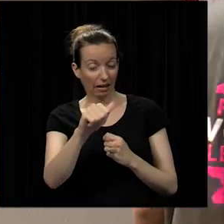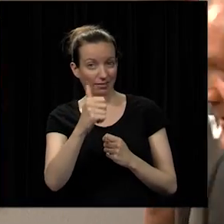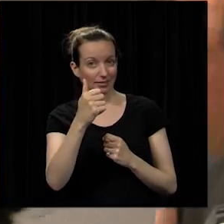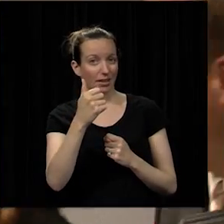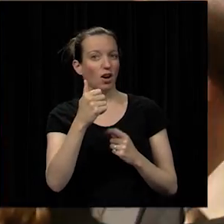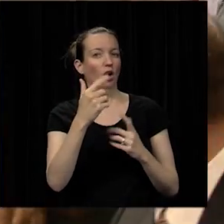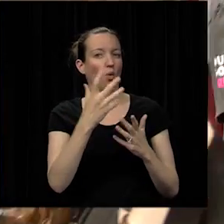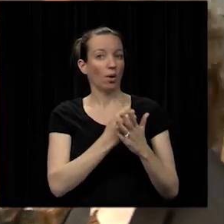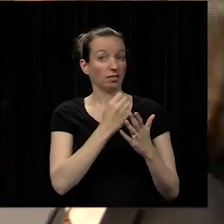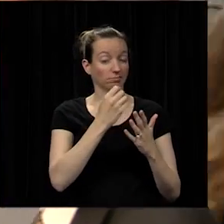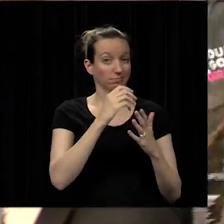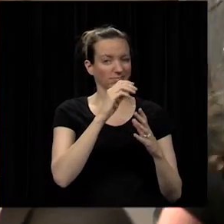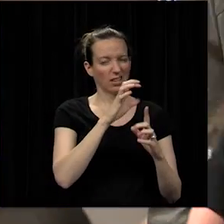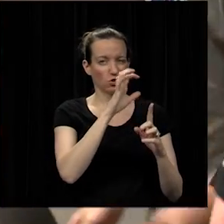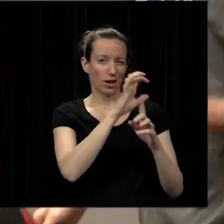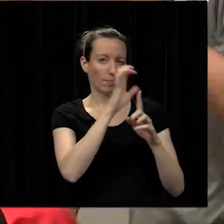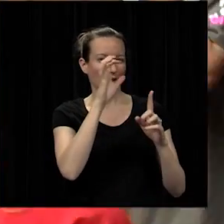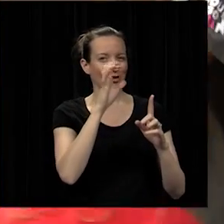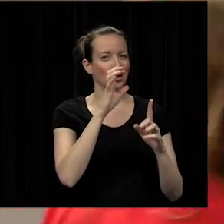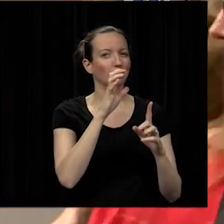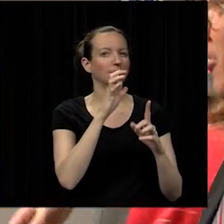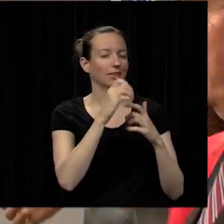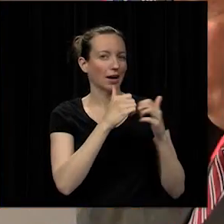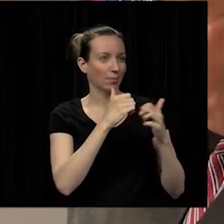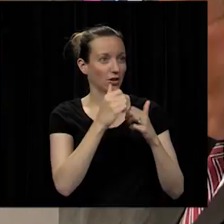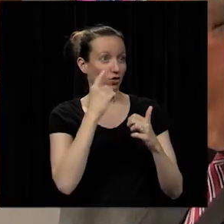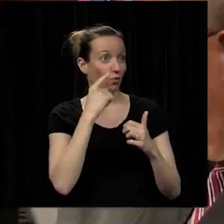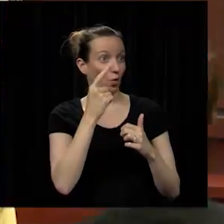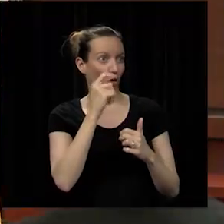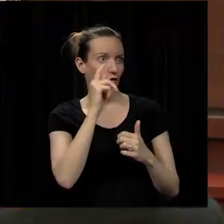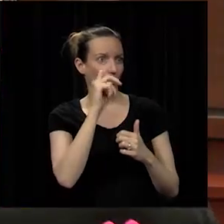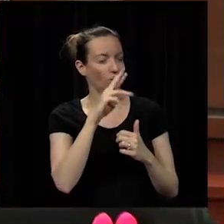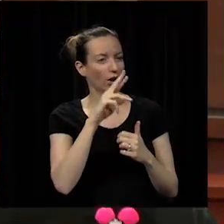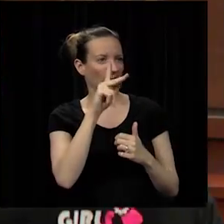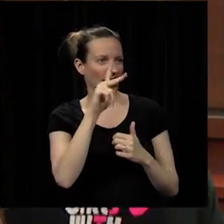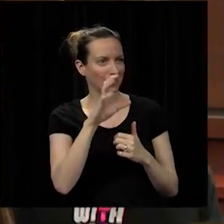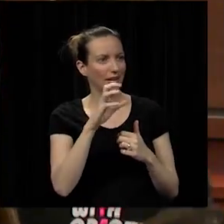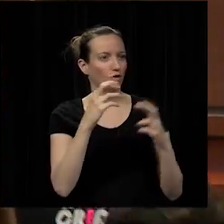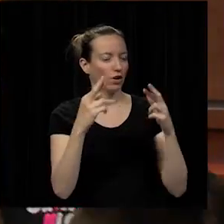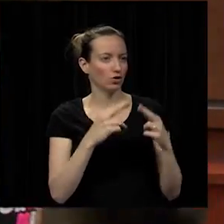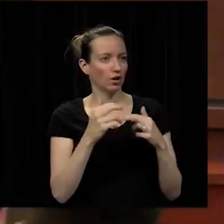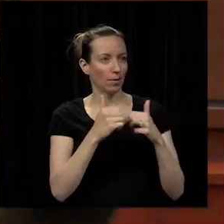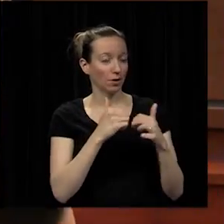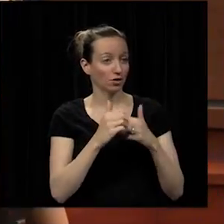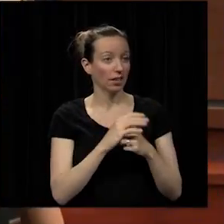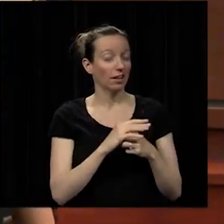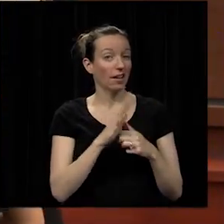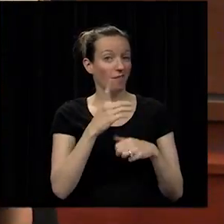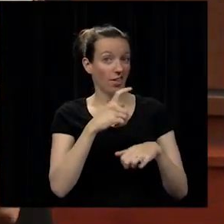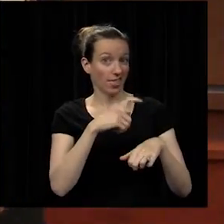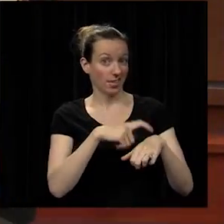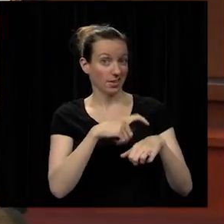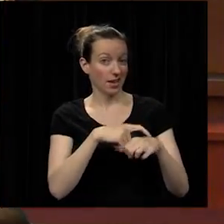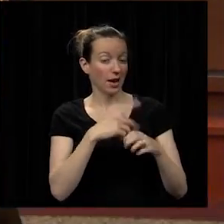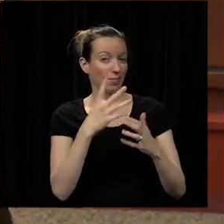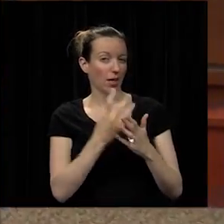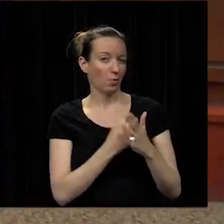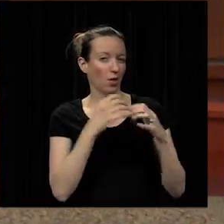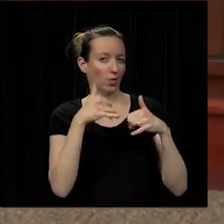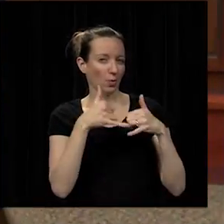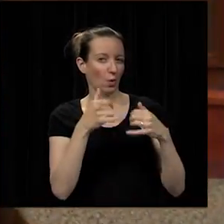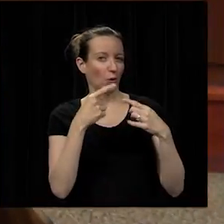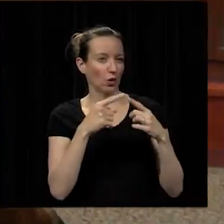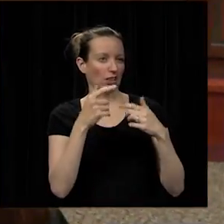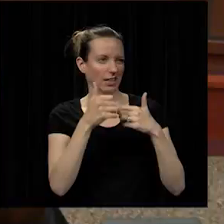Chairman's Award at the Greater Kansas City Regional Competition. This is the fifth time the team has won the Chairman's Award at the competition.